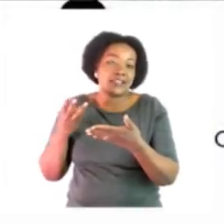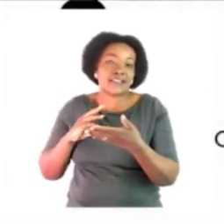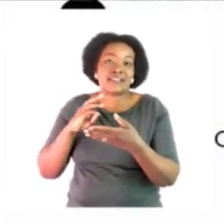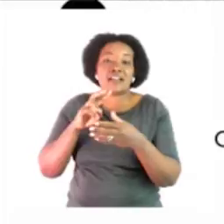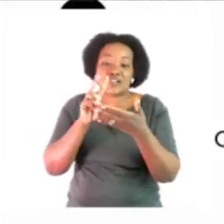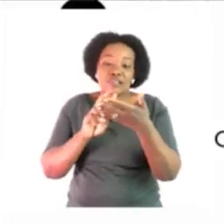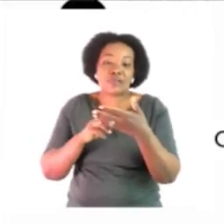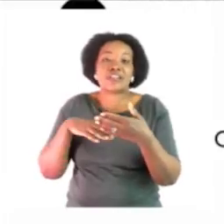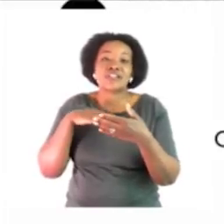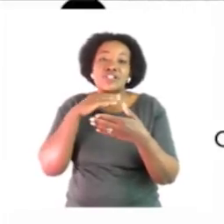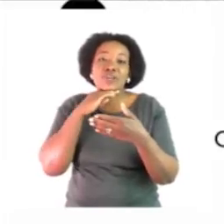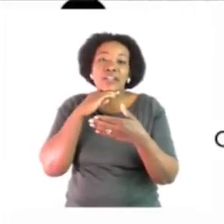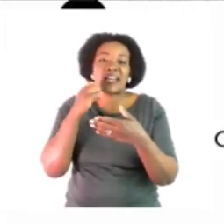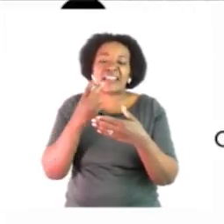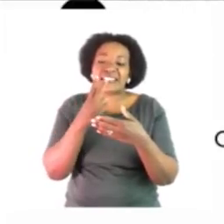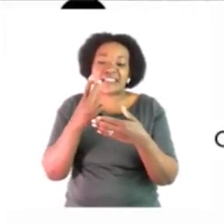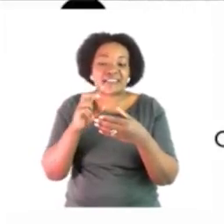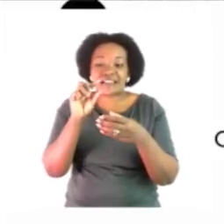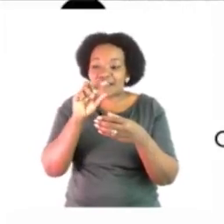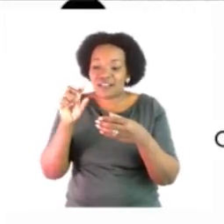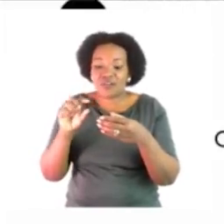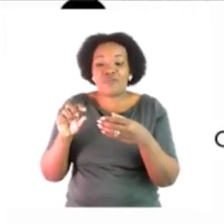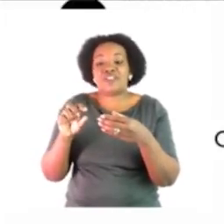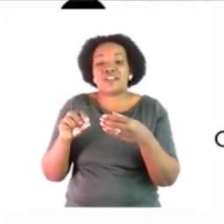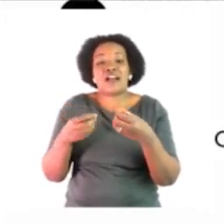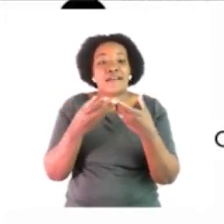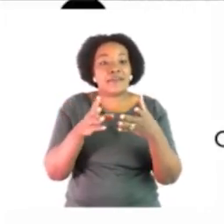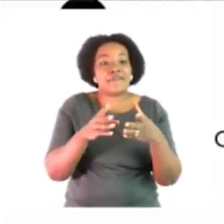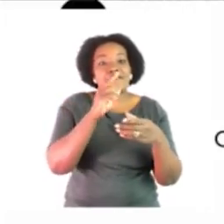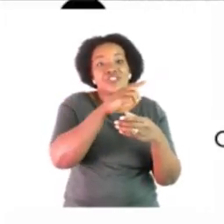the words to our sounds to complete the columns